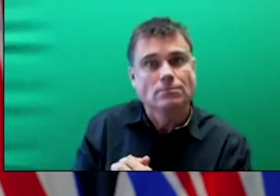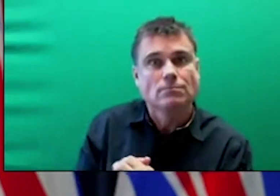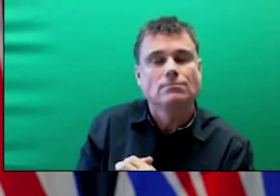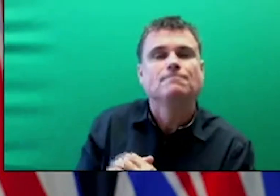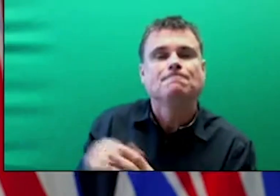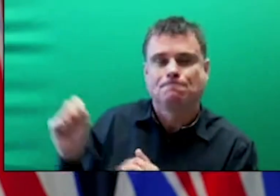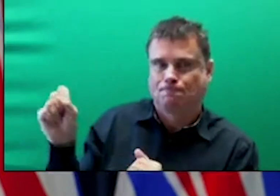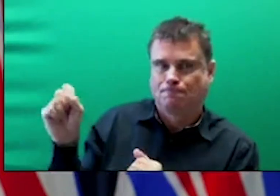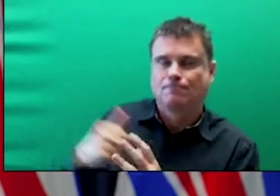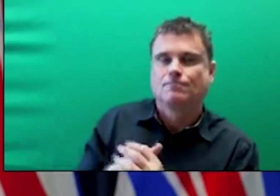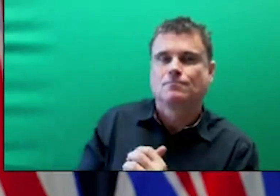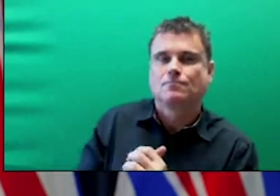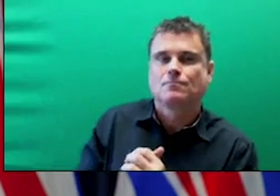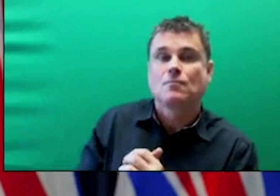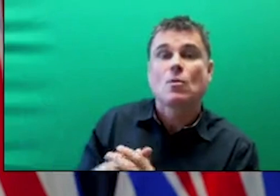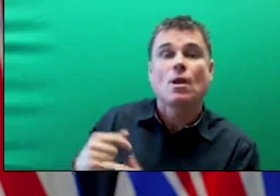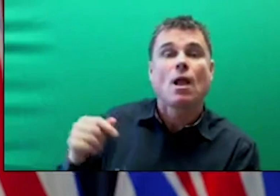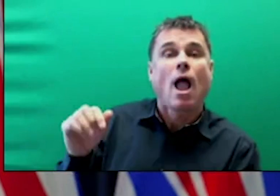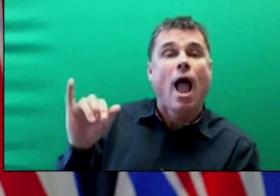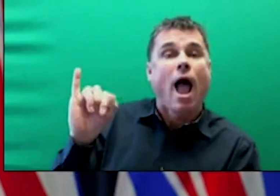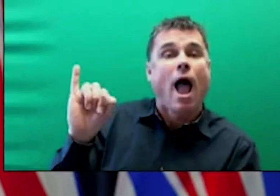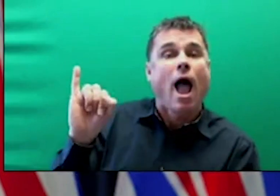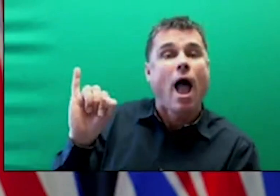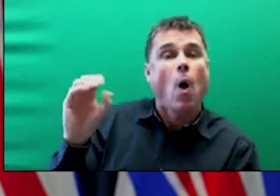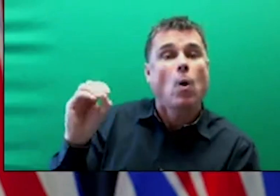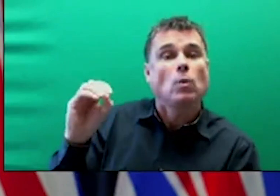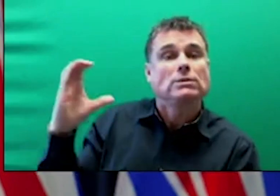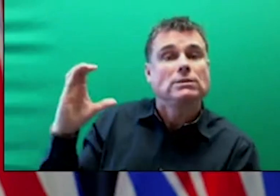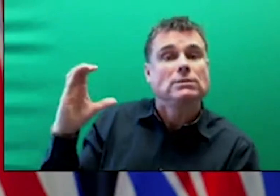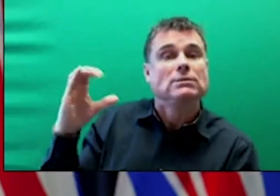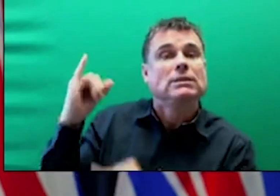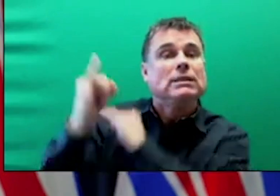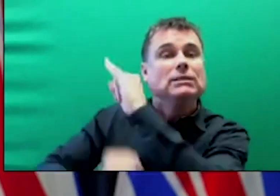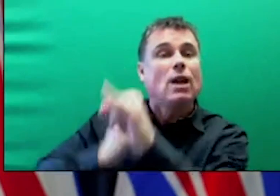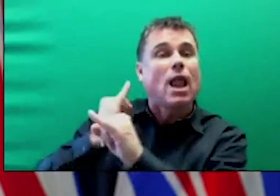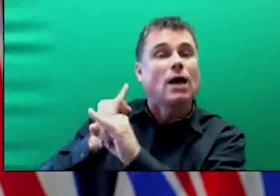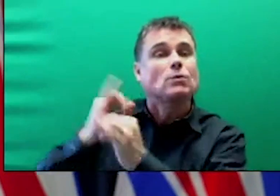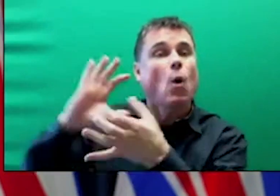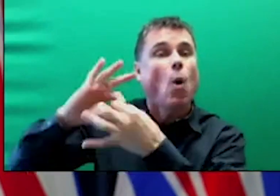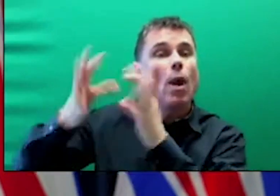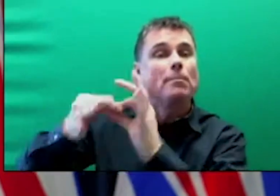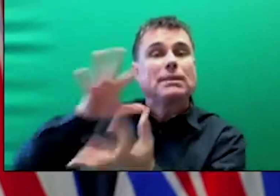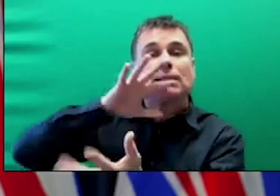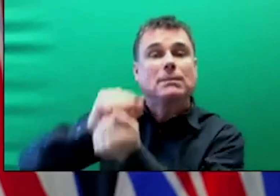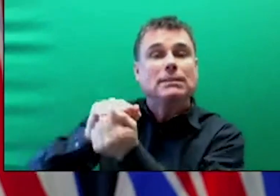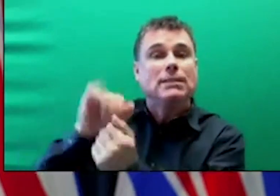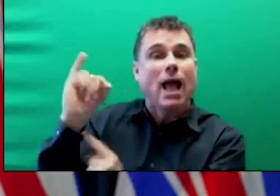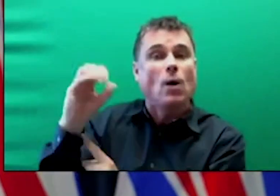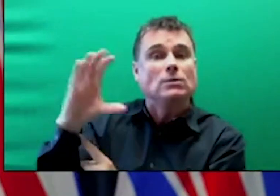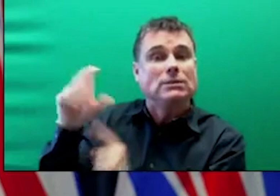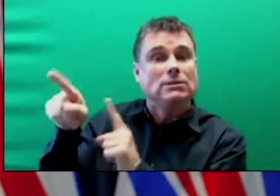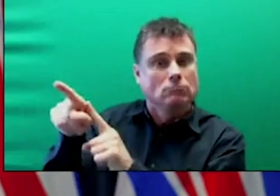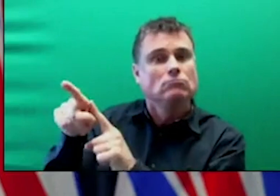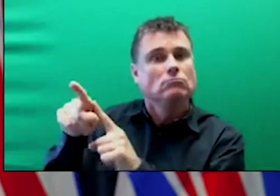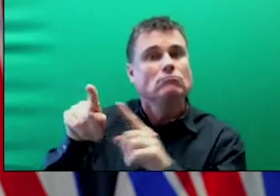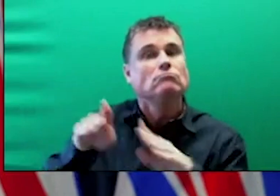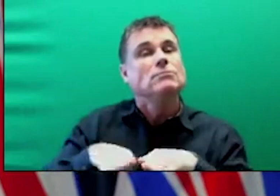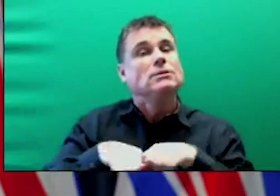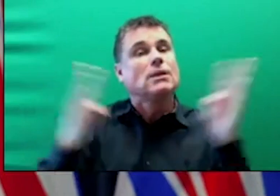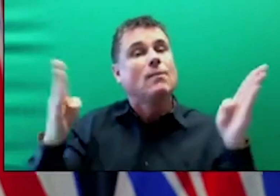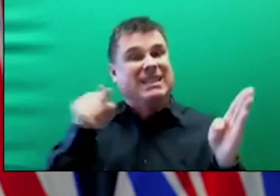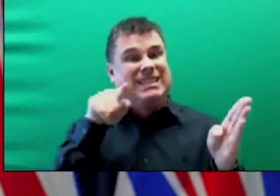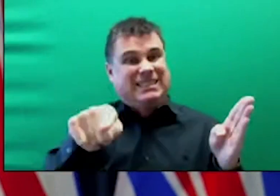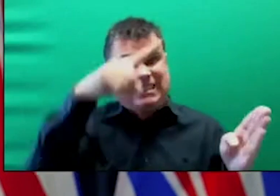vaccines. If they are not, we would have to hope for new vaccines to come on stream. And that is our hope at this time.